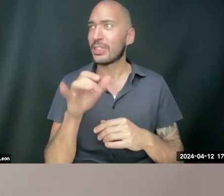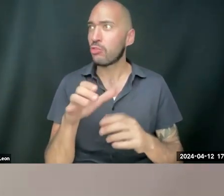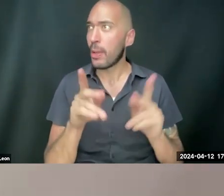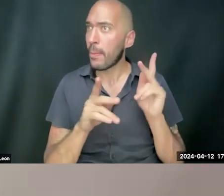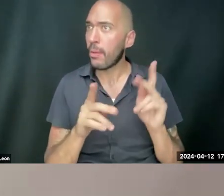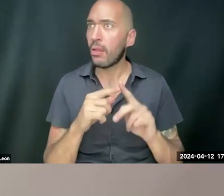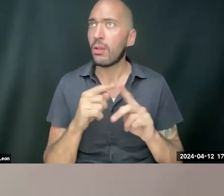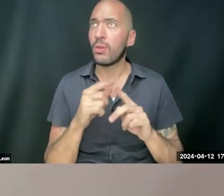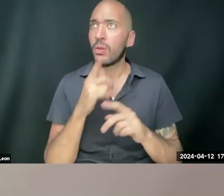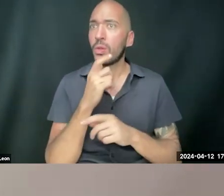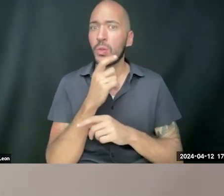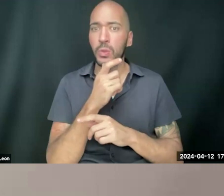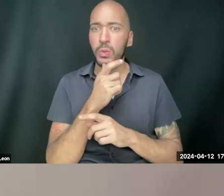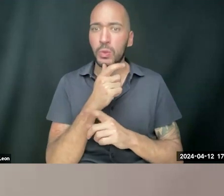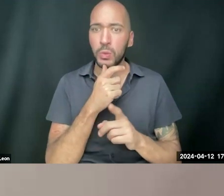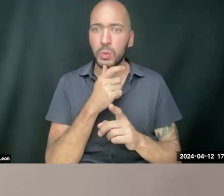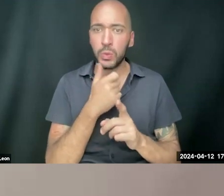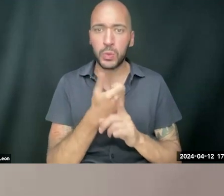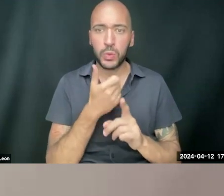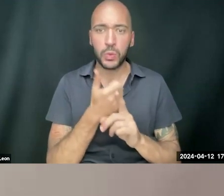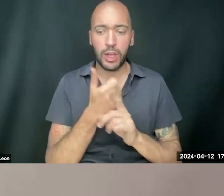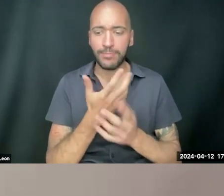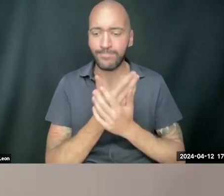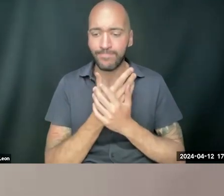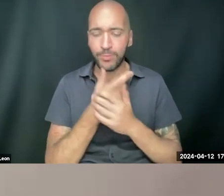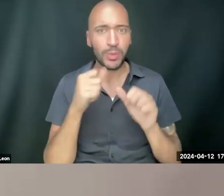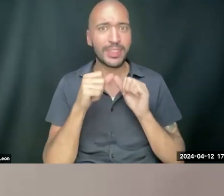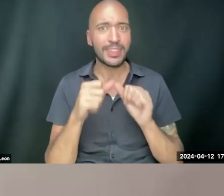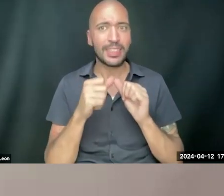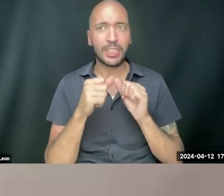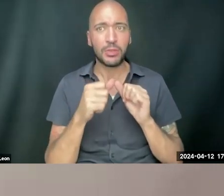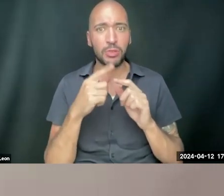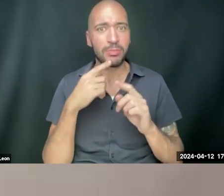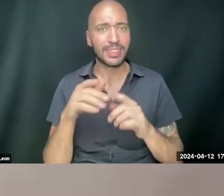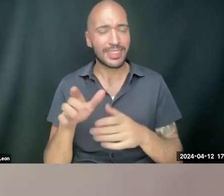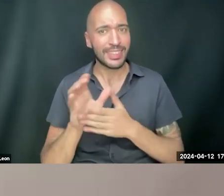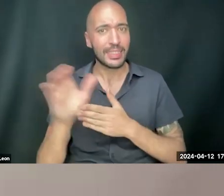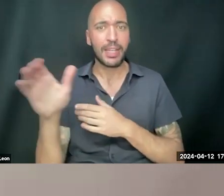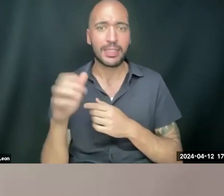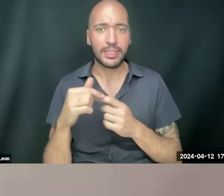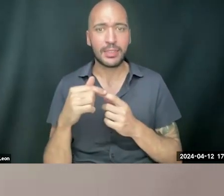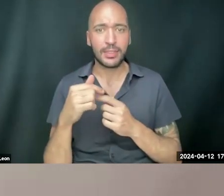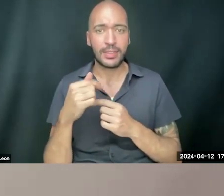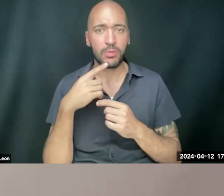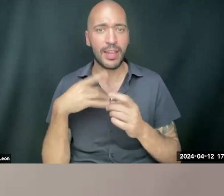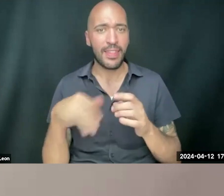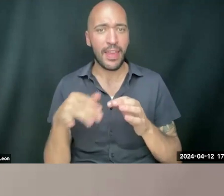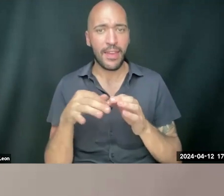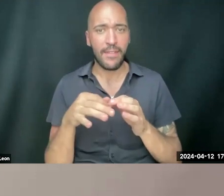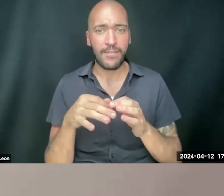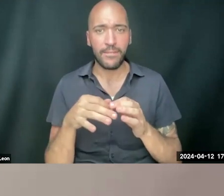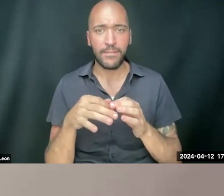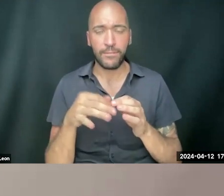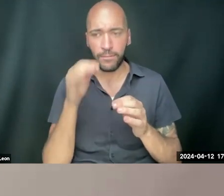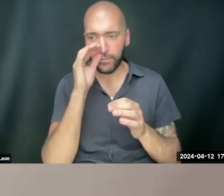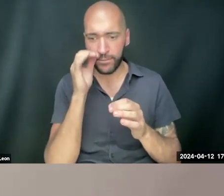are, who are, who continue to be displaced. You know, I really like the framing, the